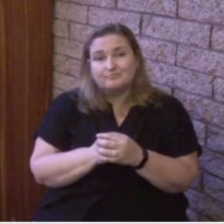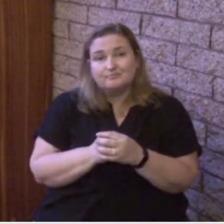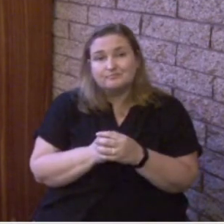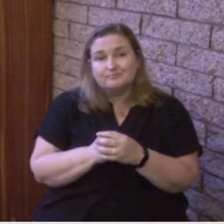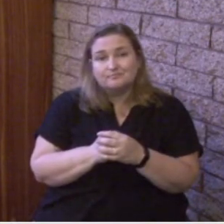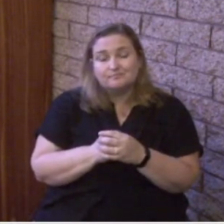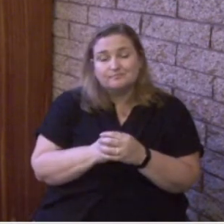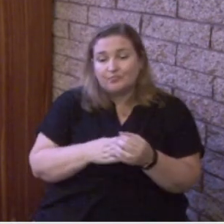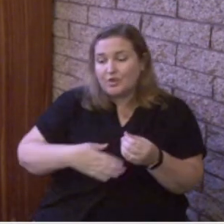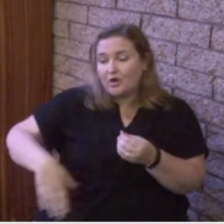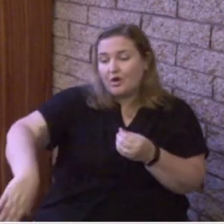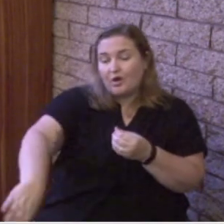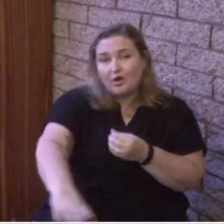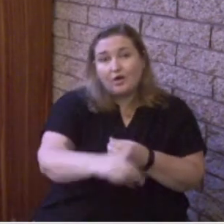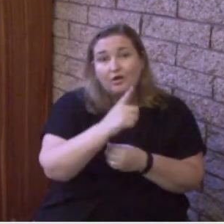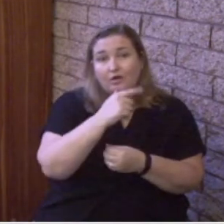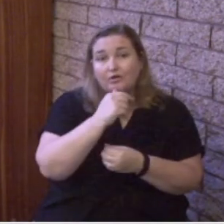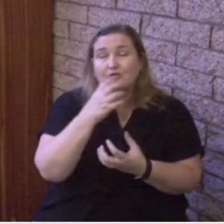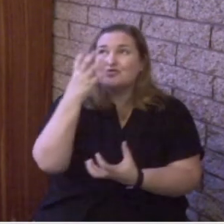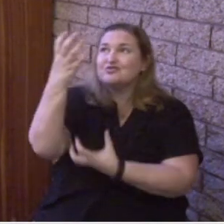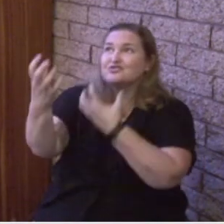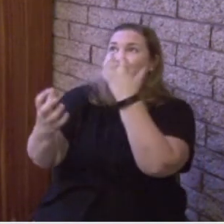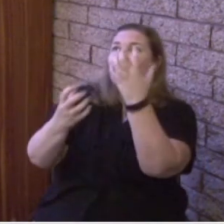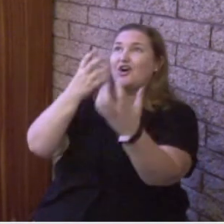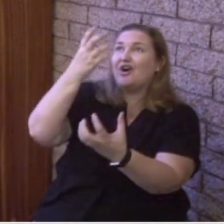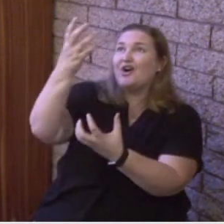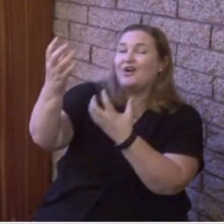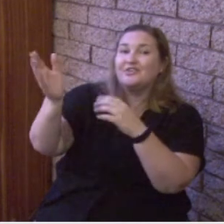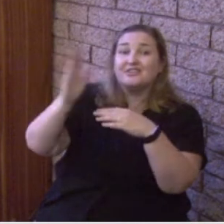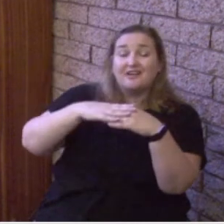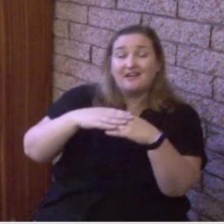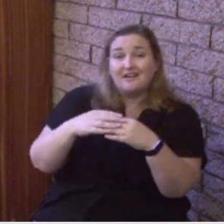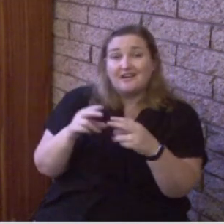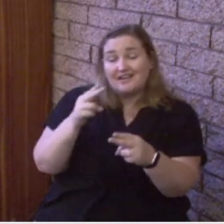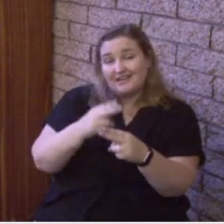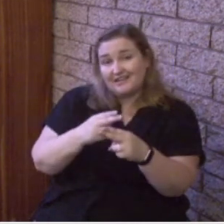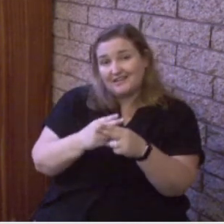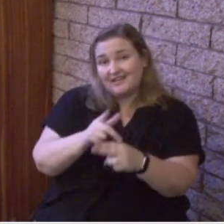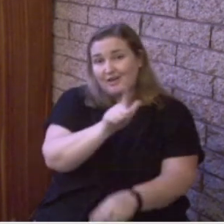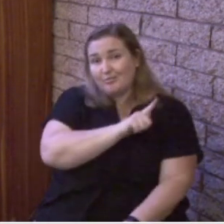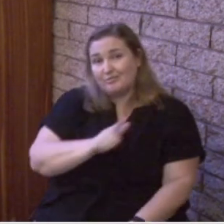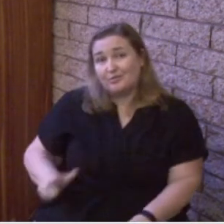Everyone who calls on the name of the Lord shall be saved.